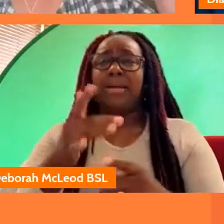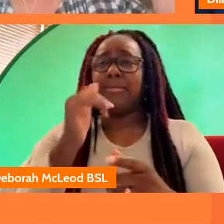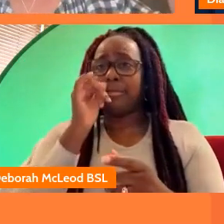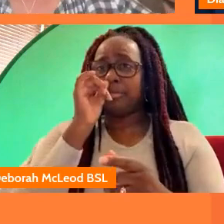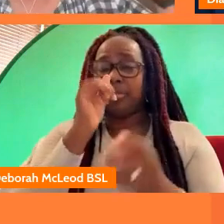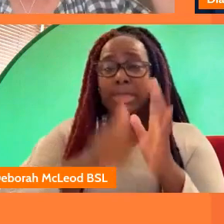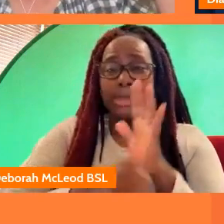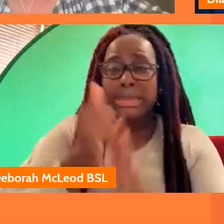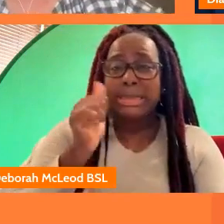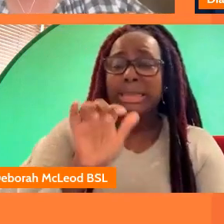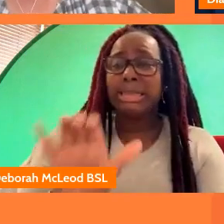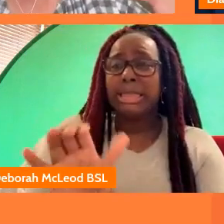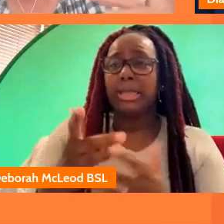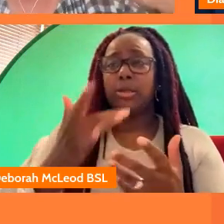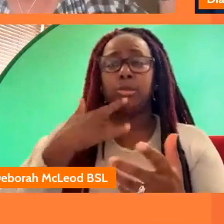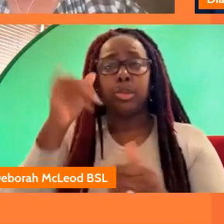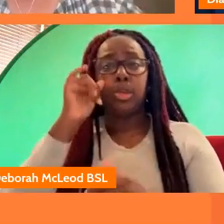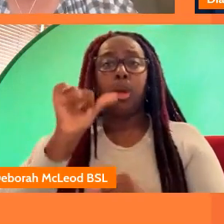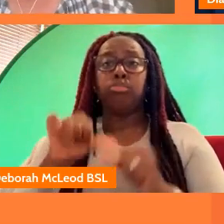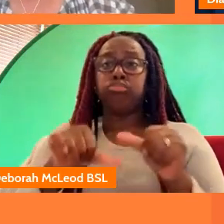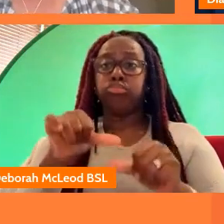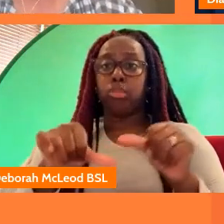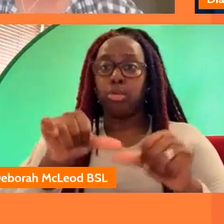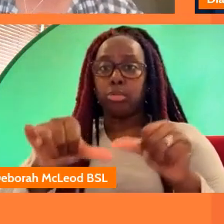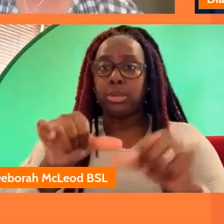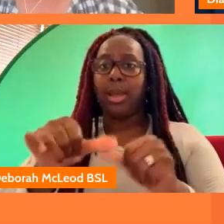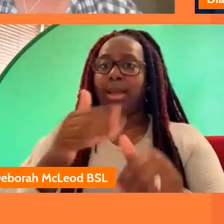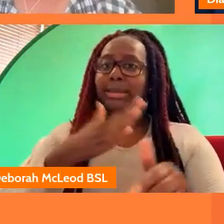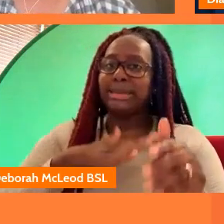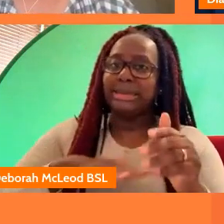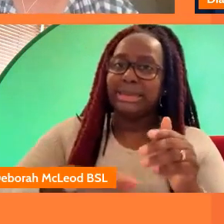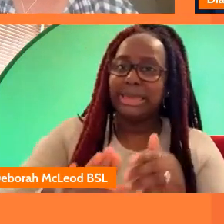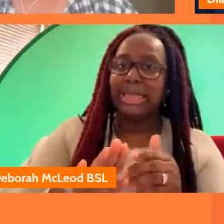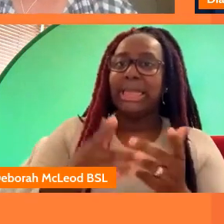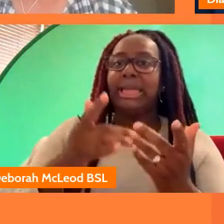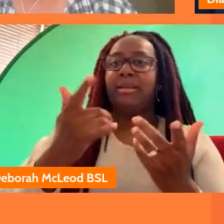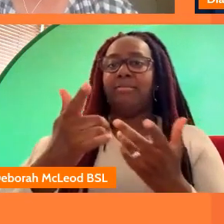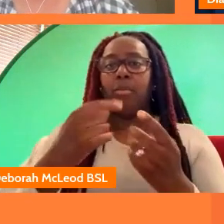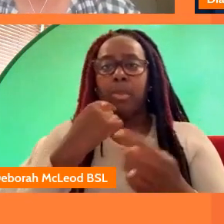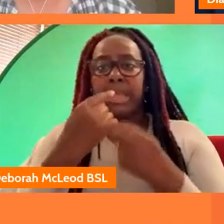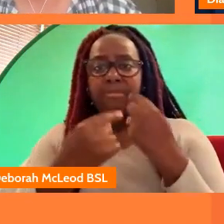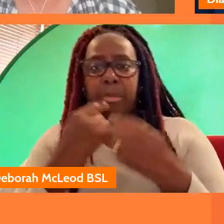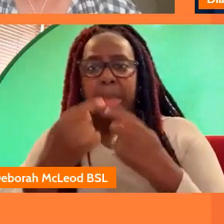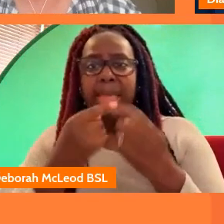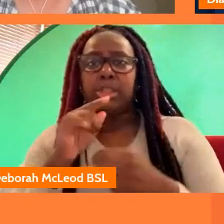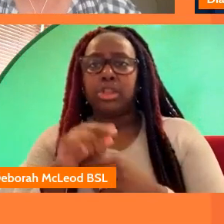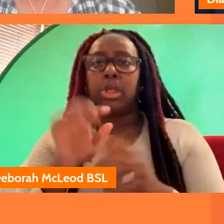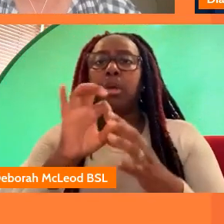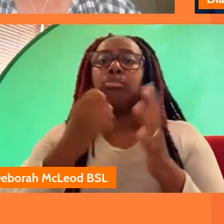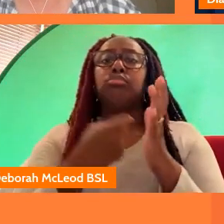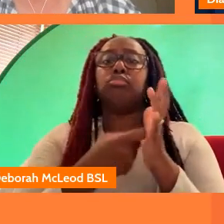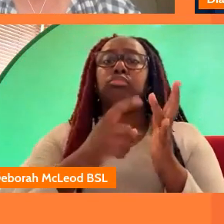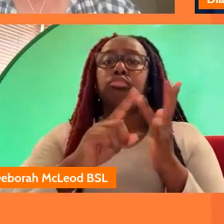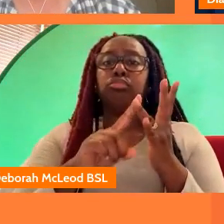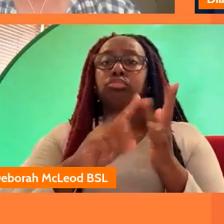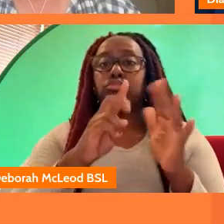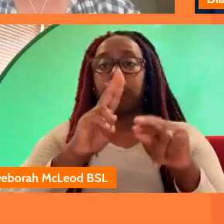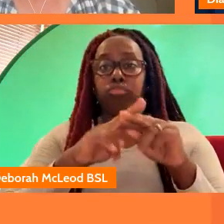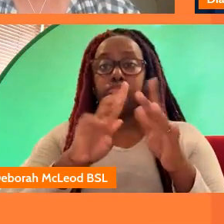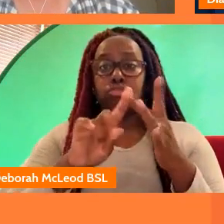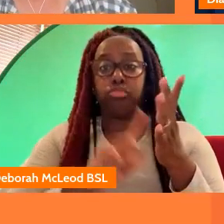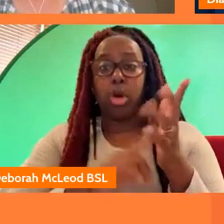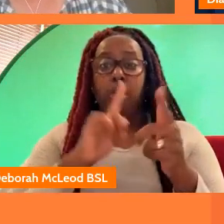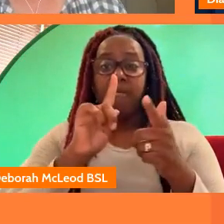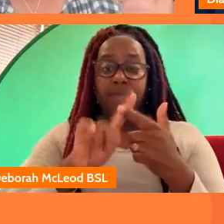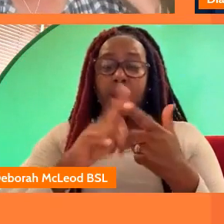we all know there's a there's a process here you know there's a need for profile and familiarity to be there for people to kind of reach uh